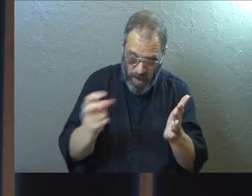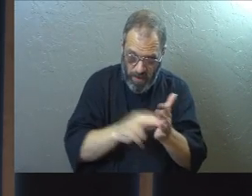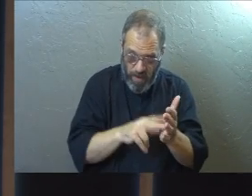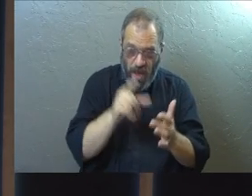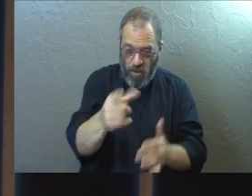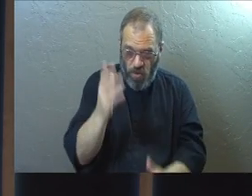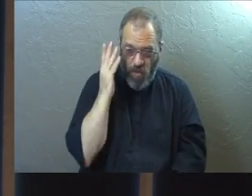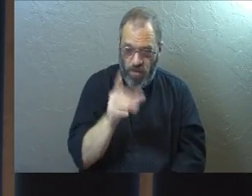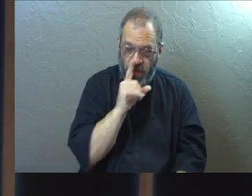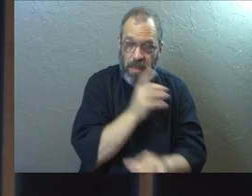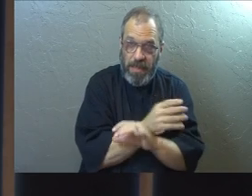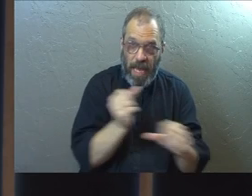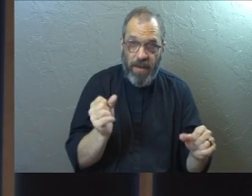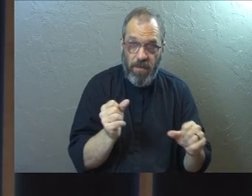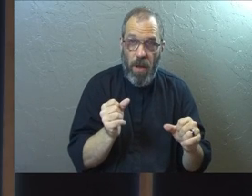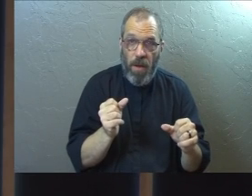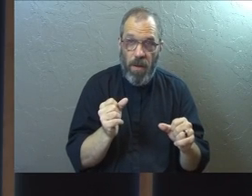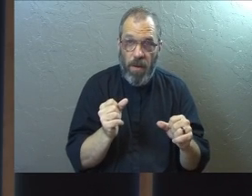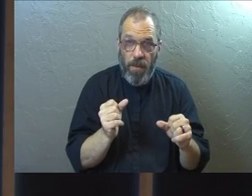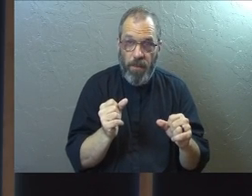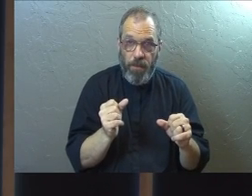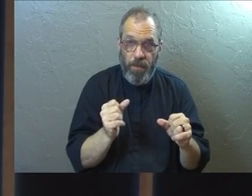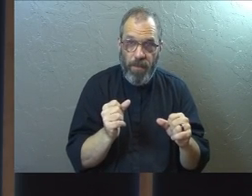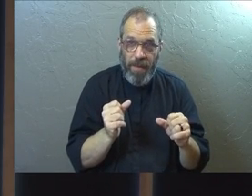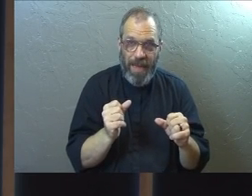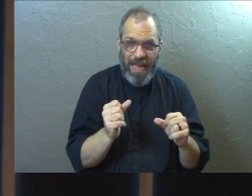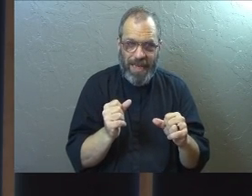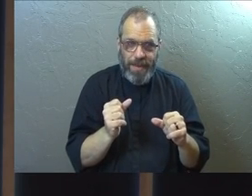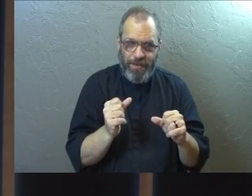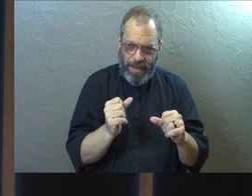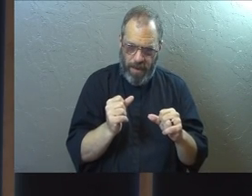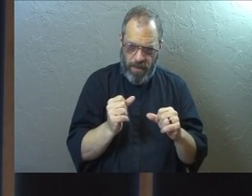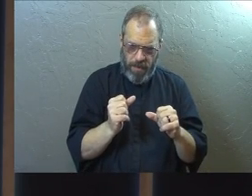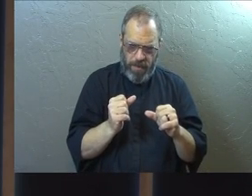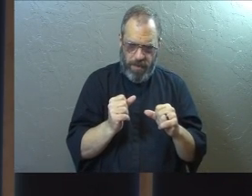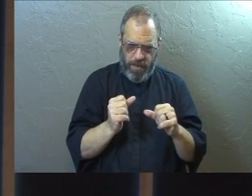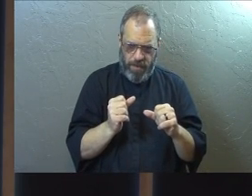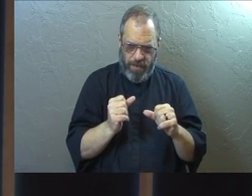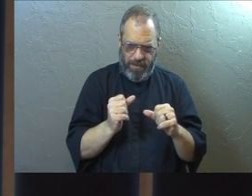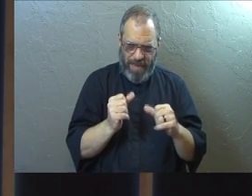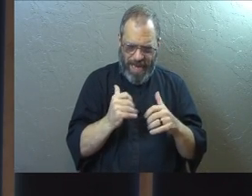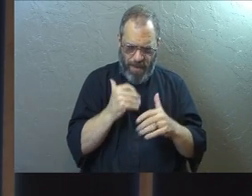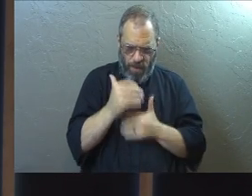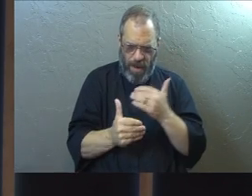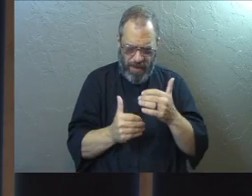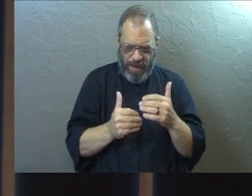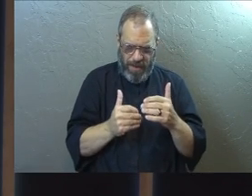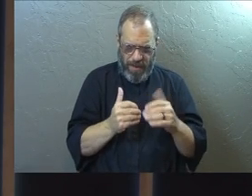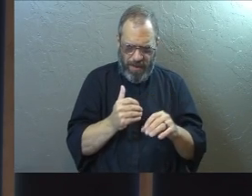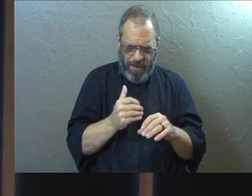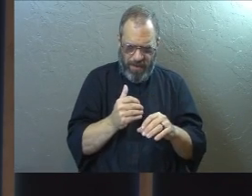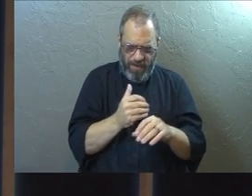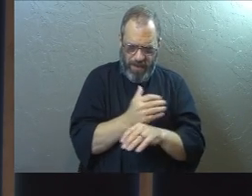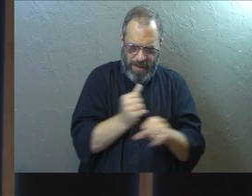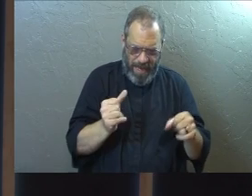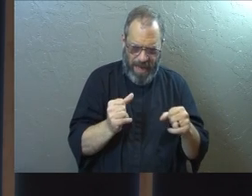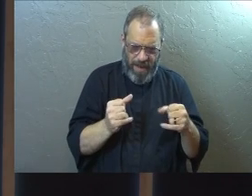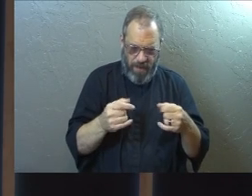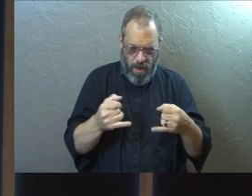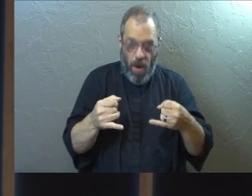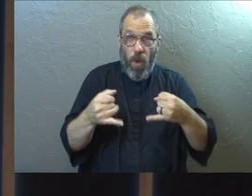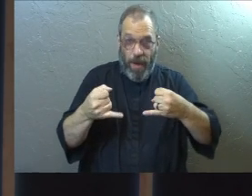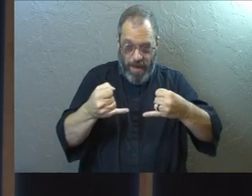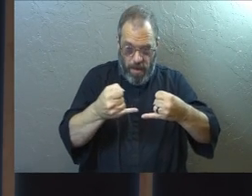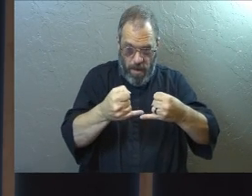the dead you will be saved. There's an actual being saved. There's an actual line that you can